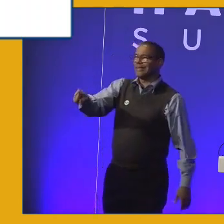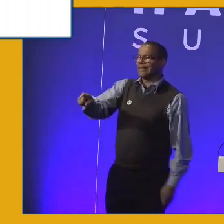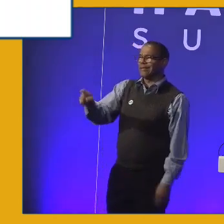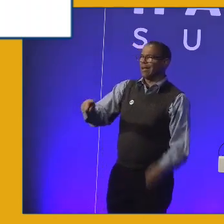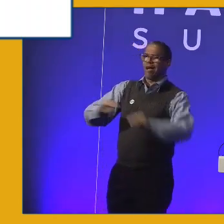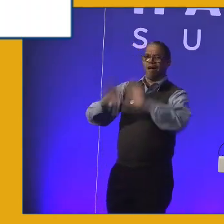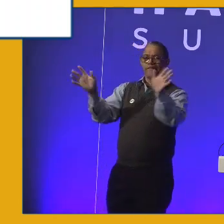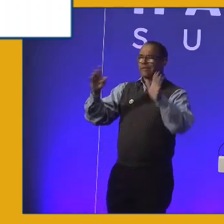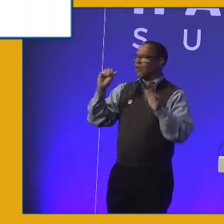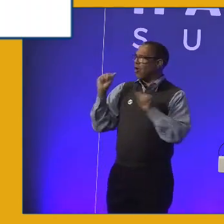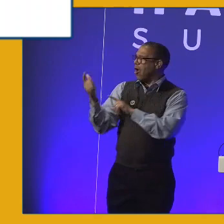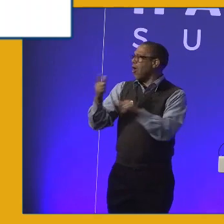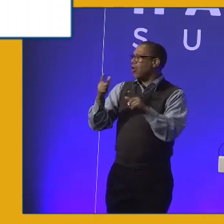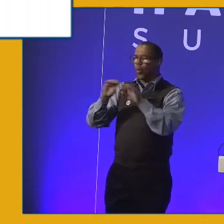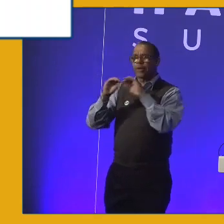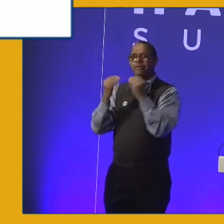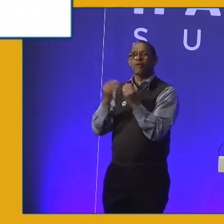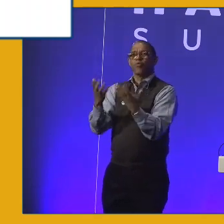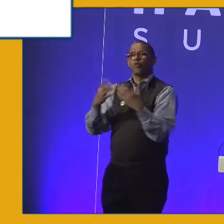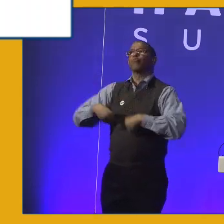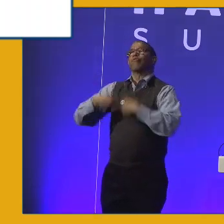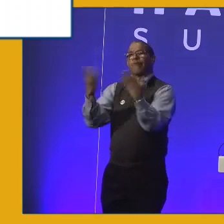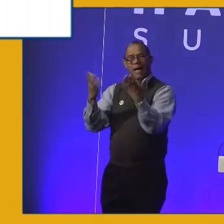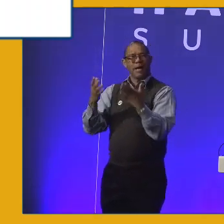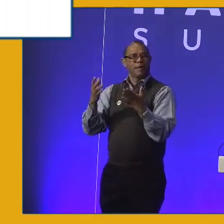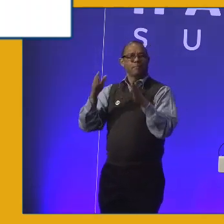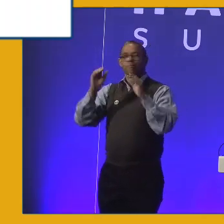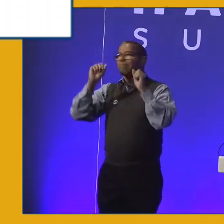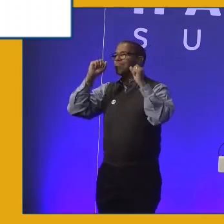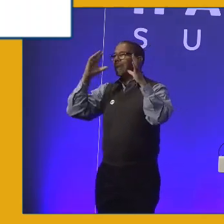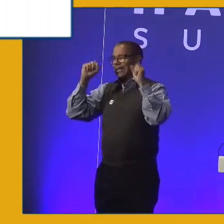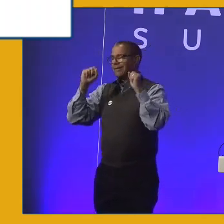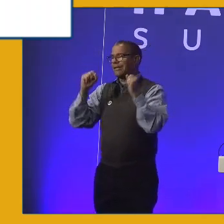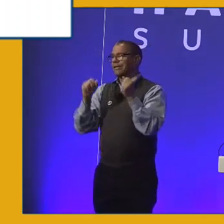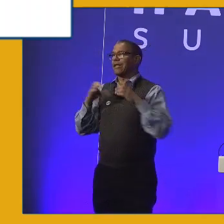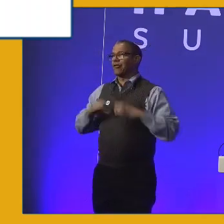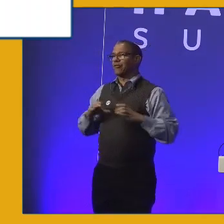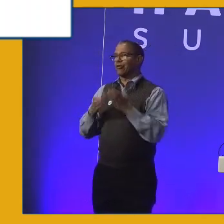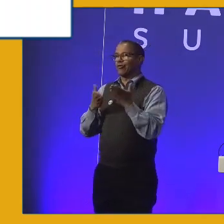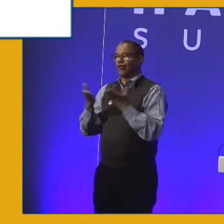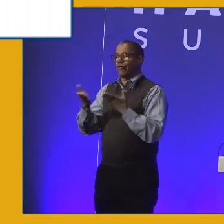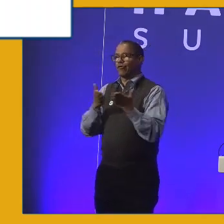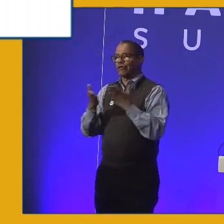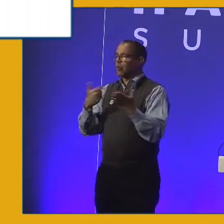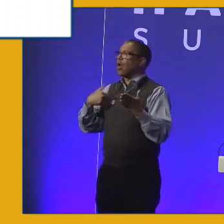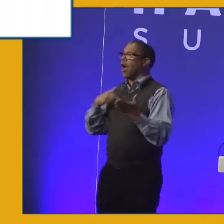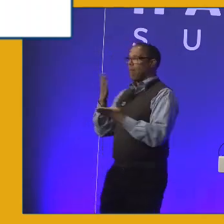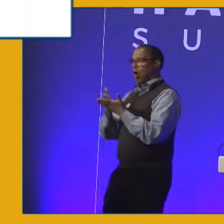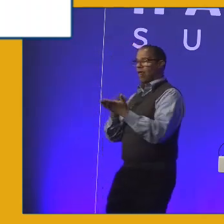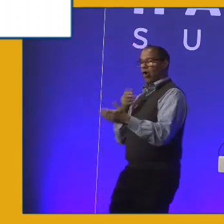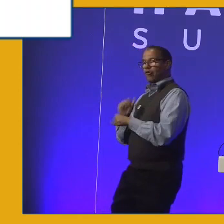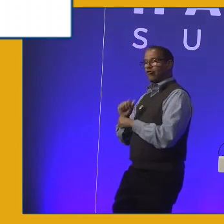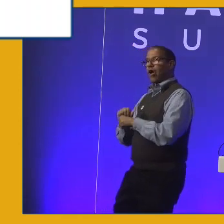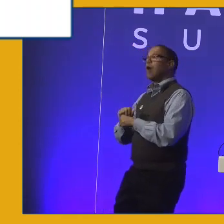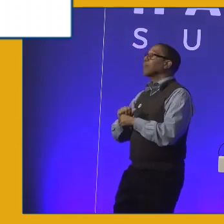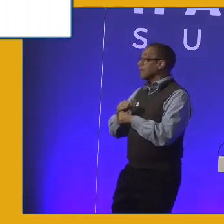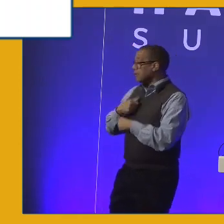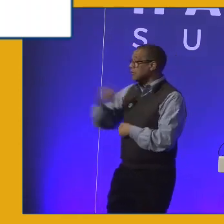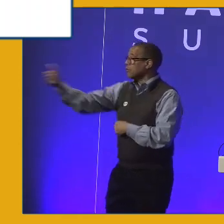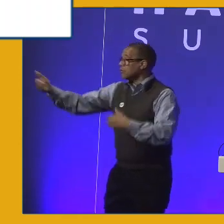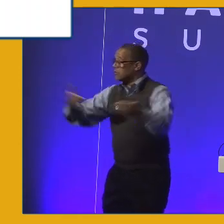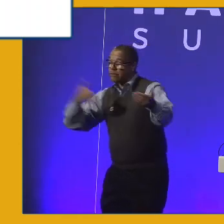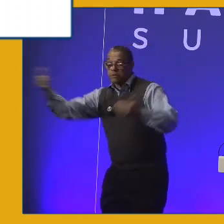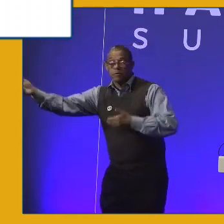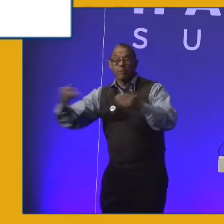organizations want to have amazing customer service. And as work coaches who are tasked with, you know, getting people into work, they want to create the best